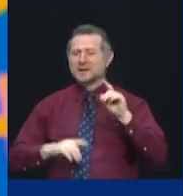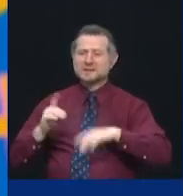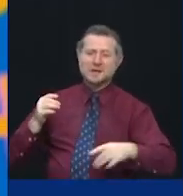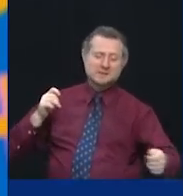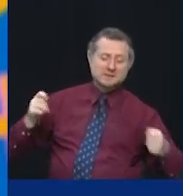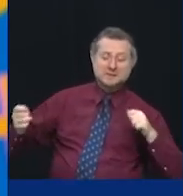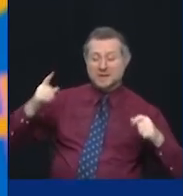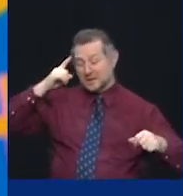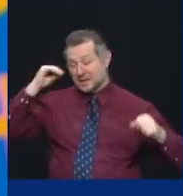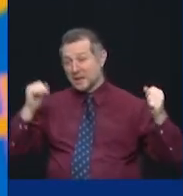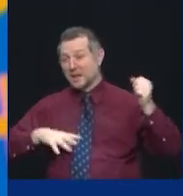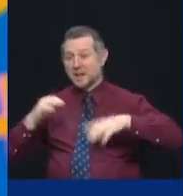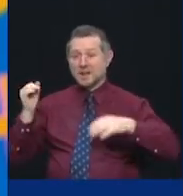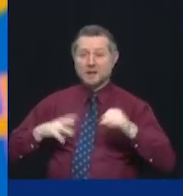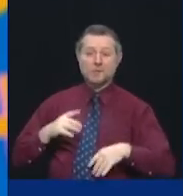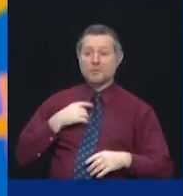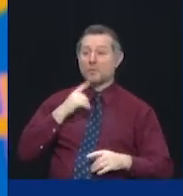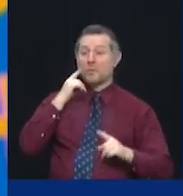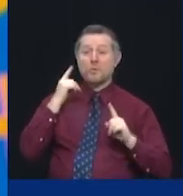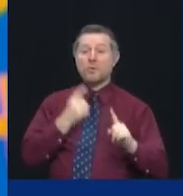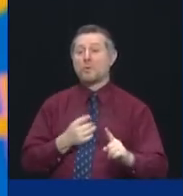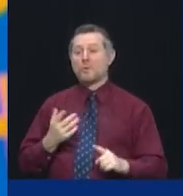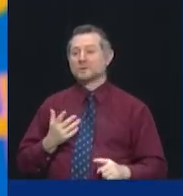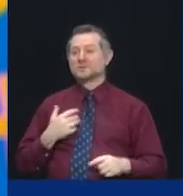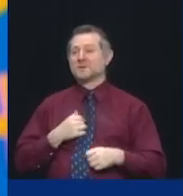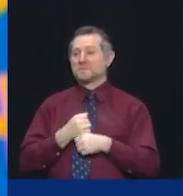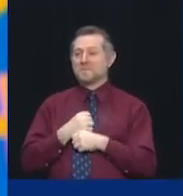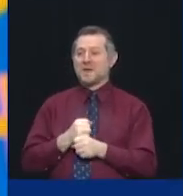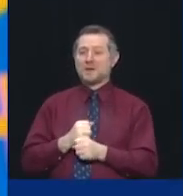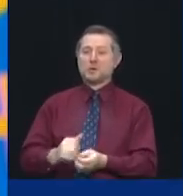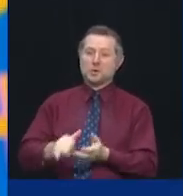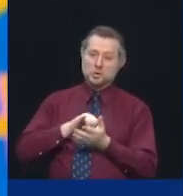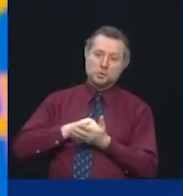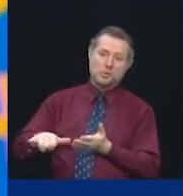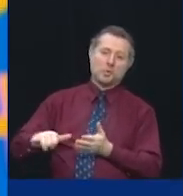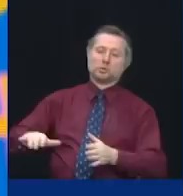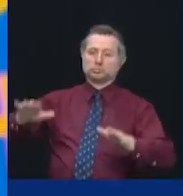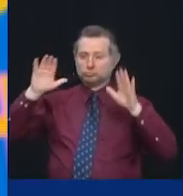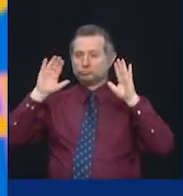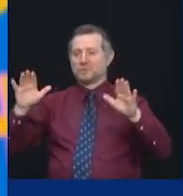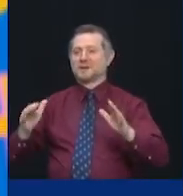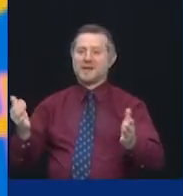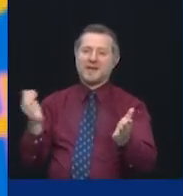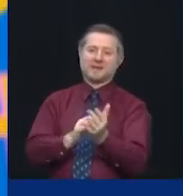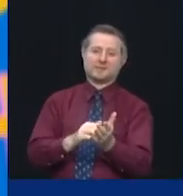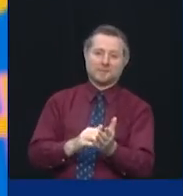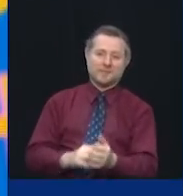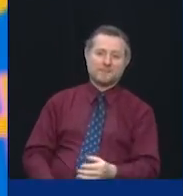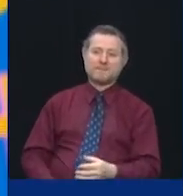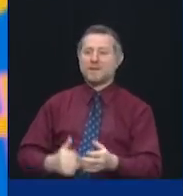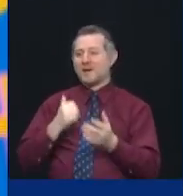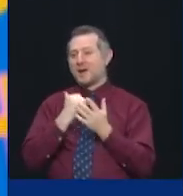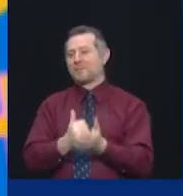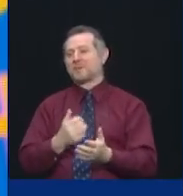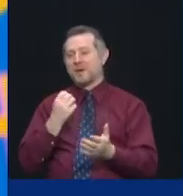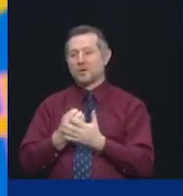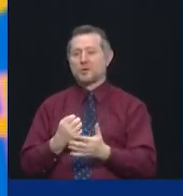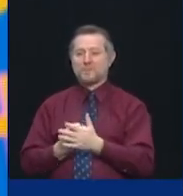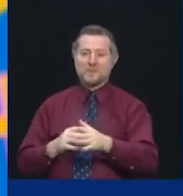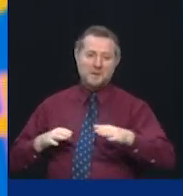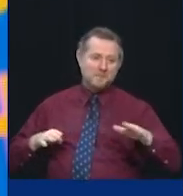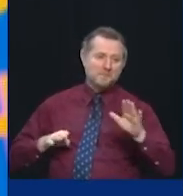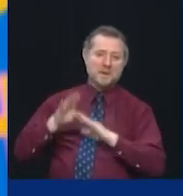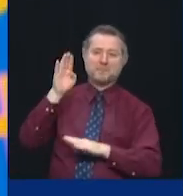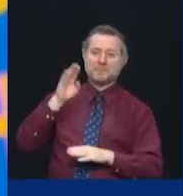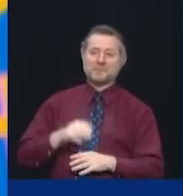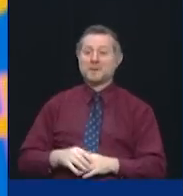to make New York great again and to find a way to put economic impact into all that we do. We were, before